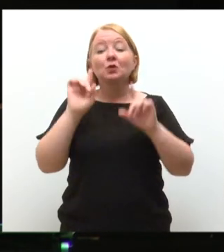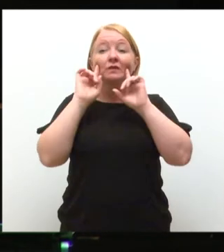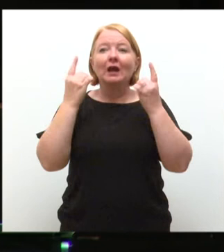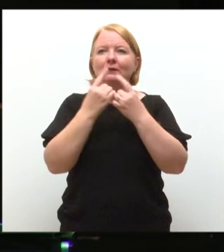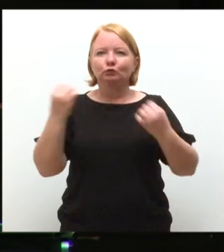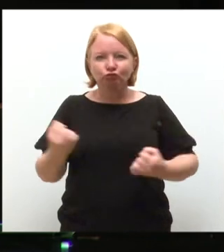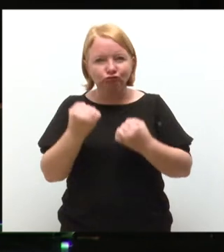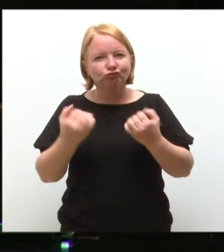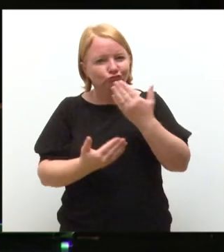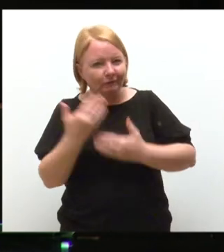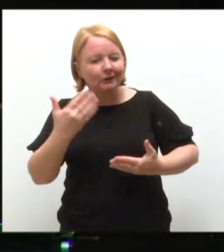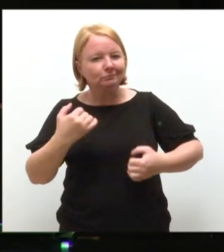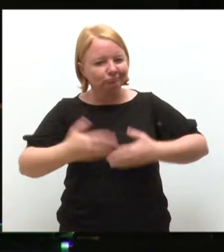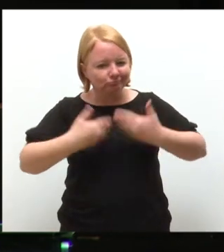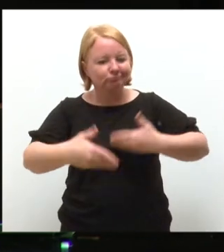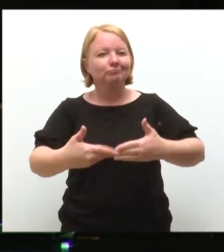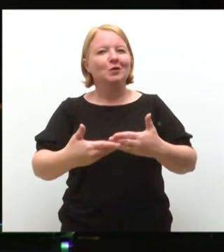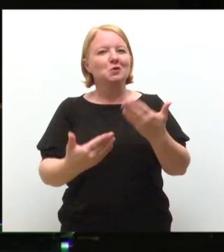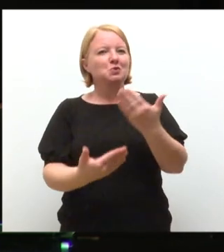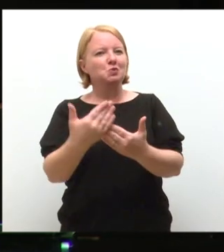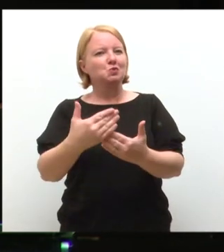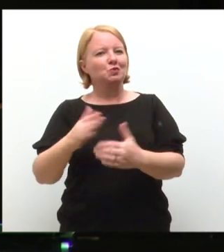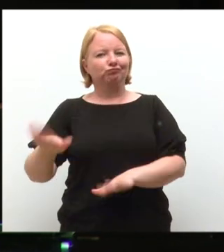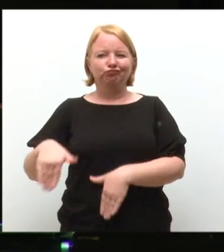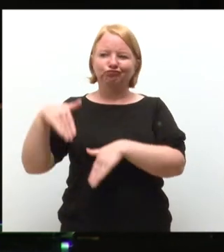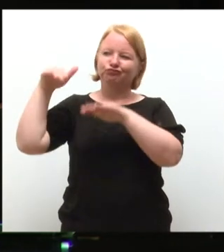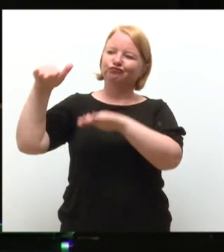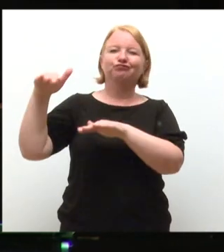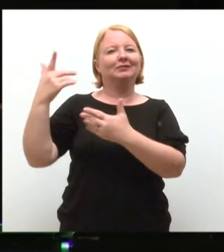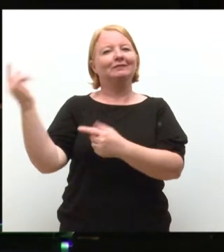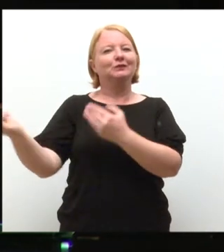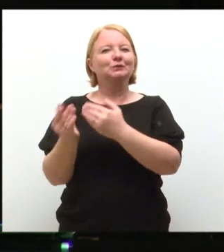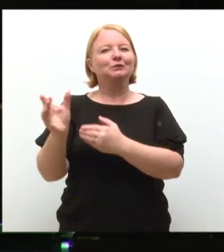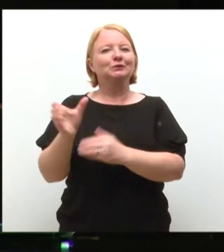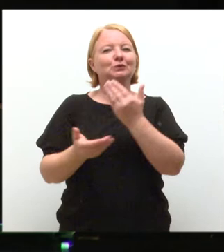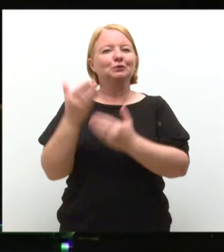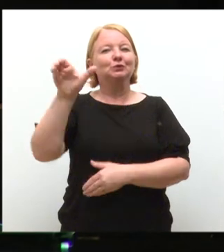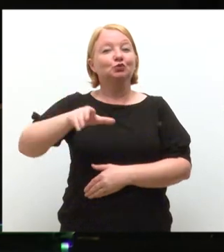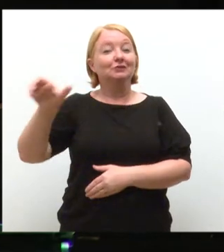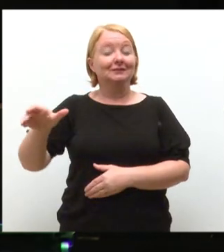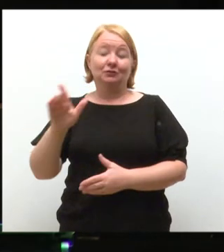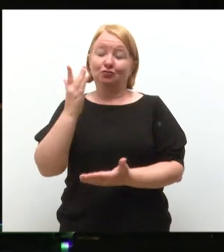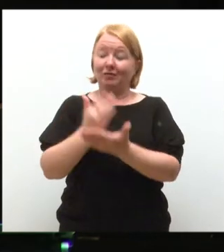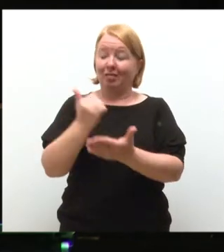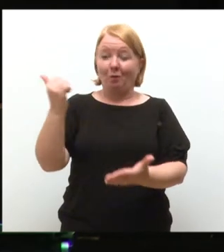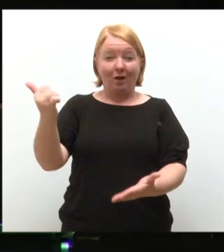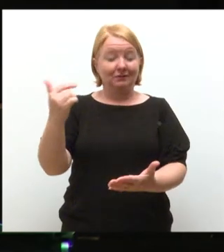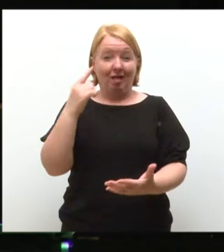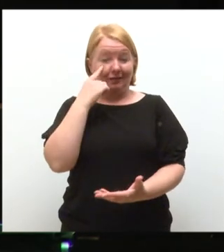refreshed and strengthened by the arrival of a new generation of students. And it is truly wonderful to see you all here